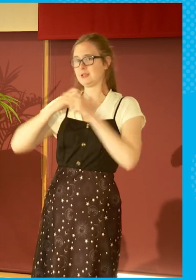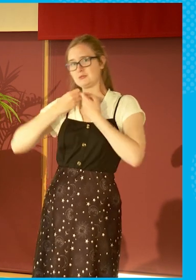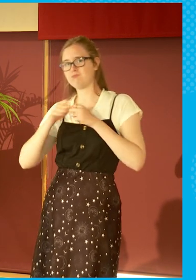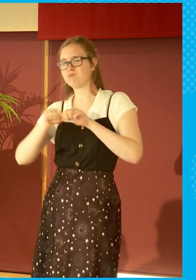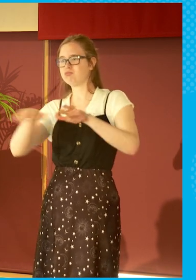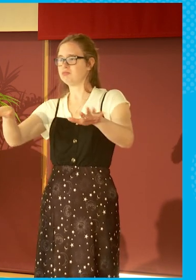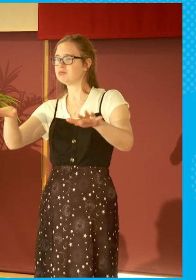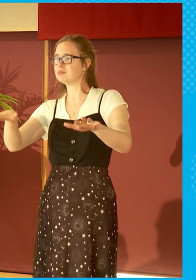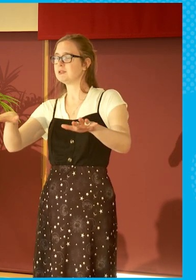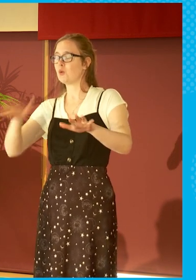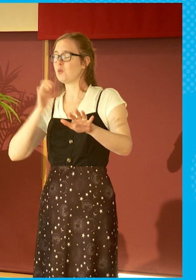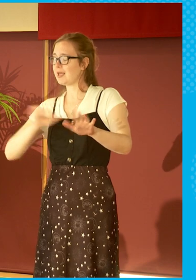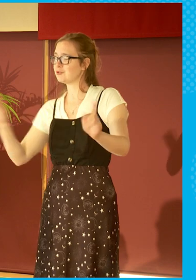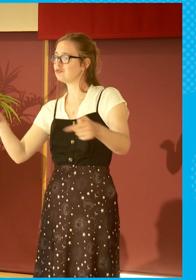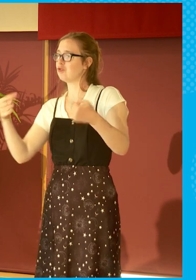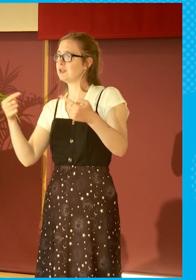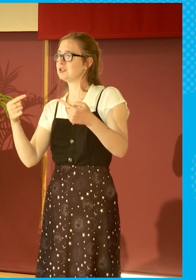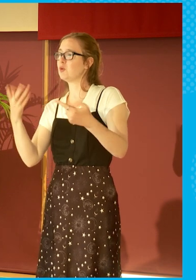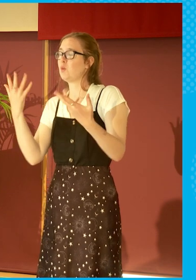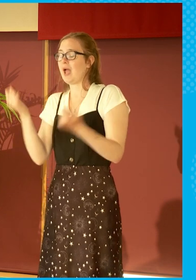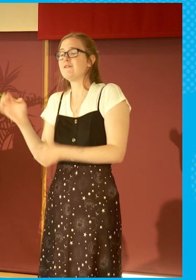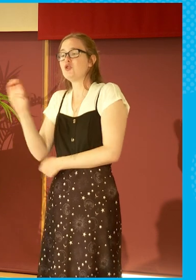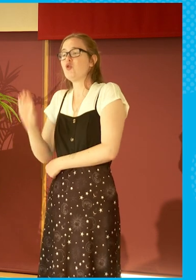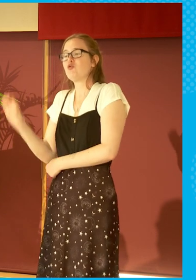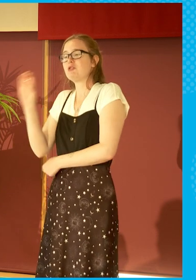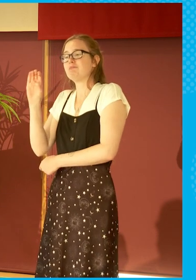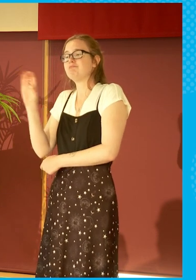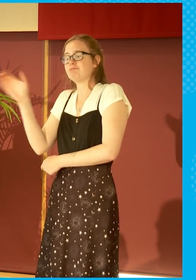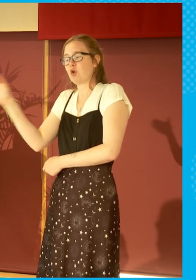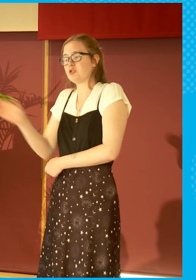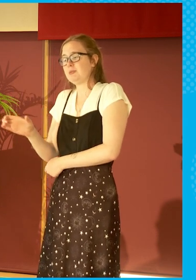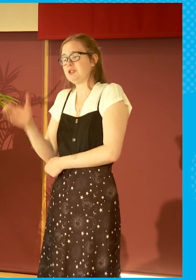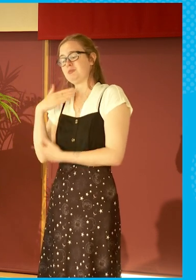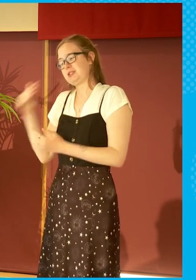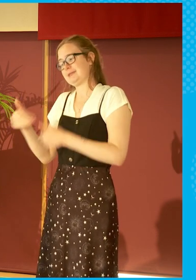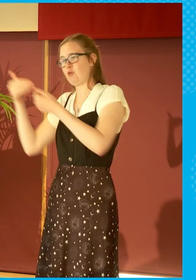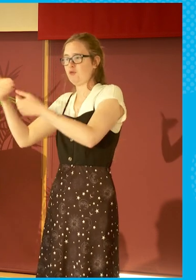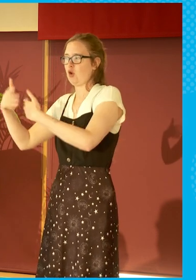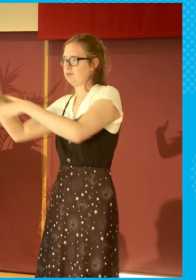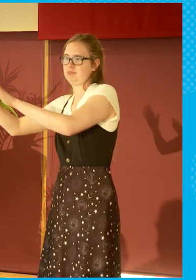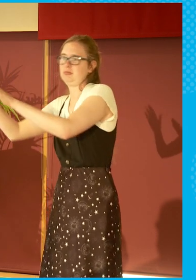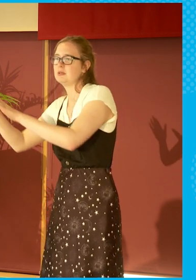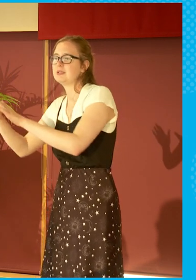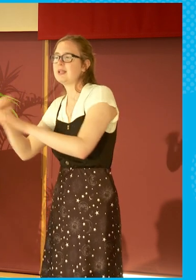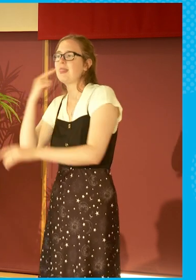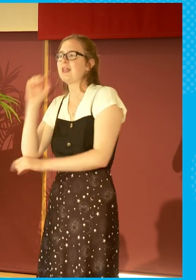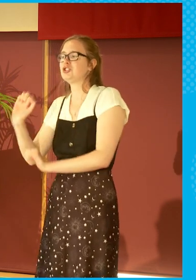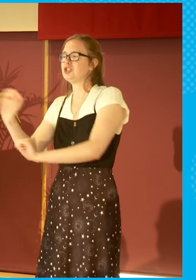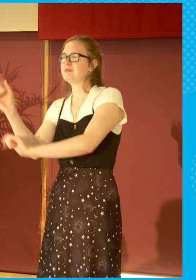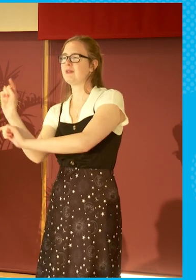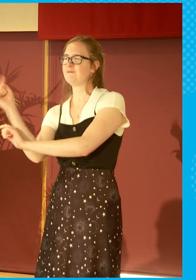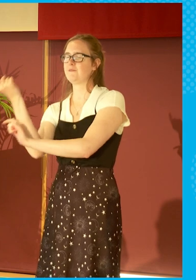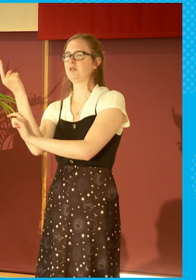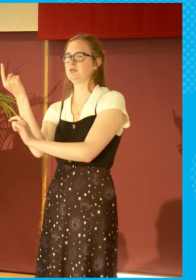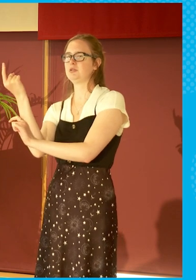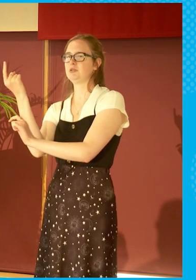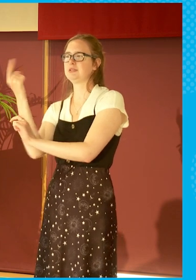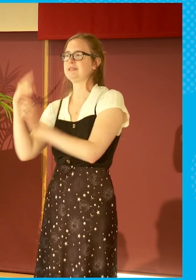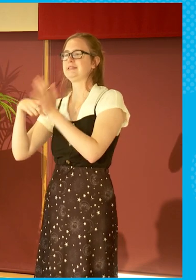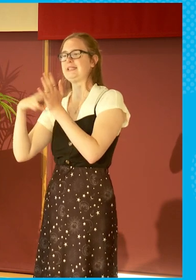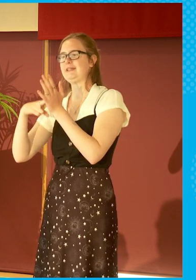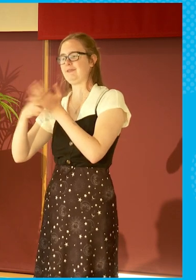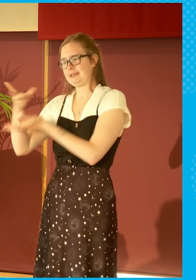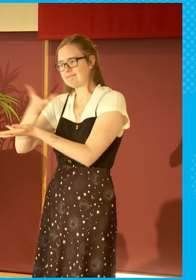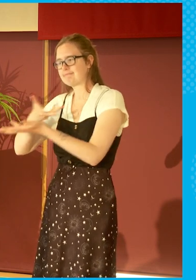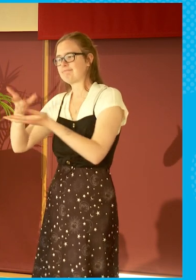The Nine launched, there was a Europe correspondent, but she has moved on to do other things. And I think she was the first television correspondent